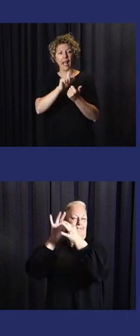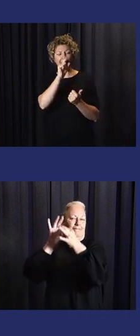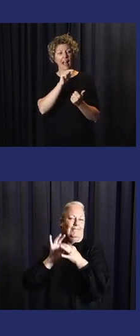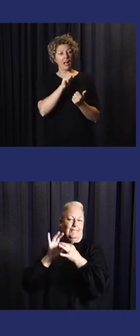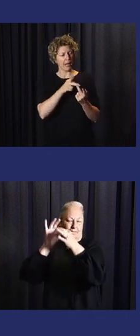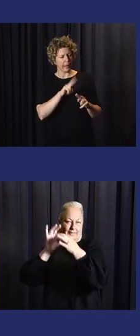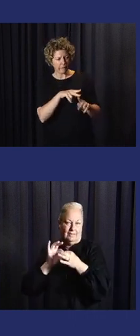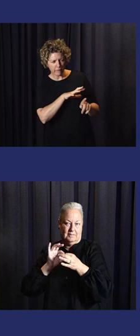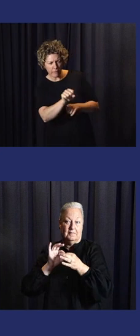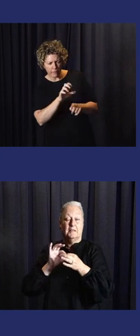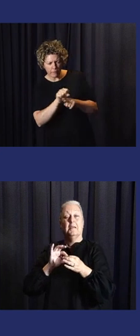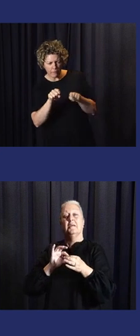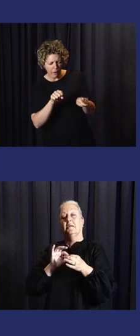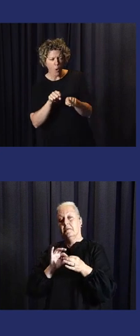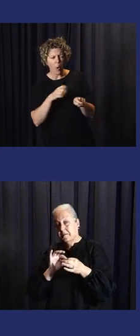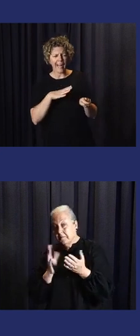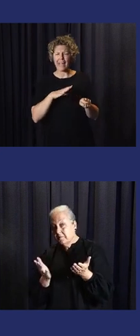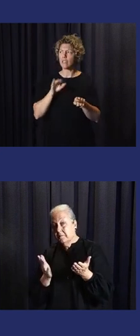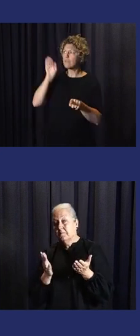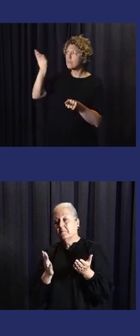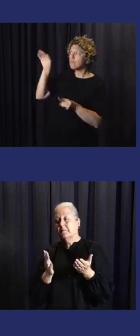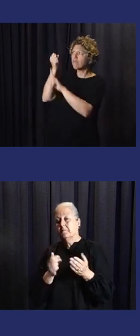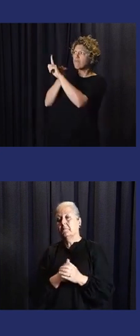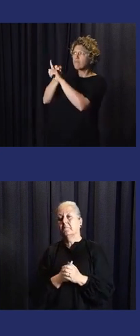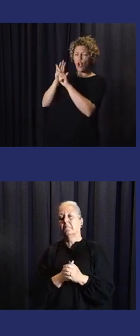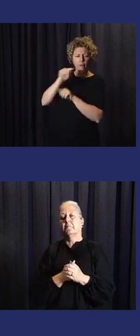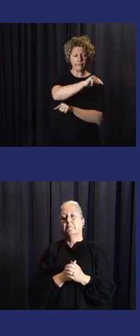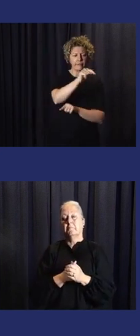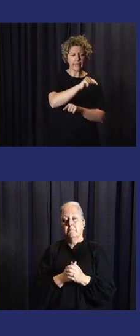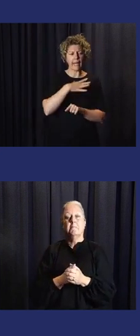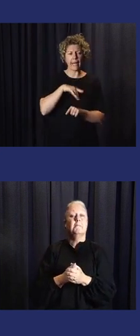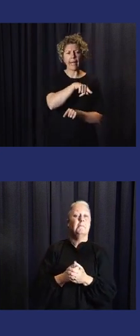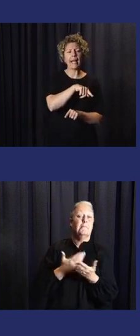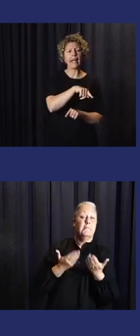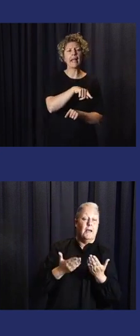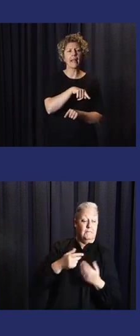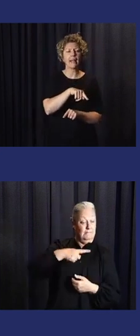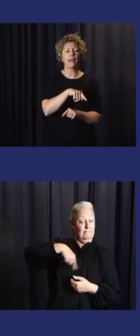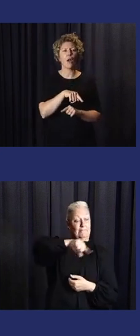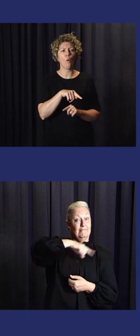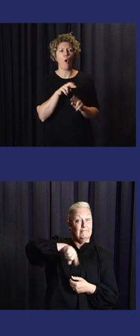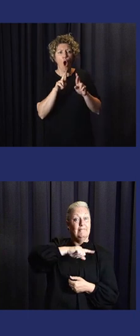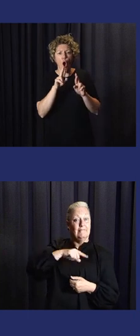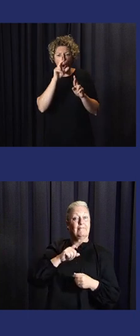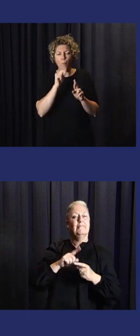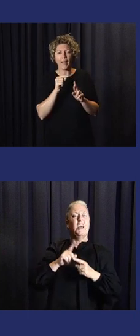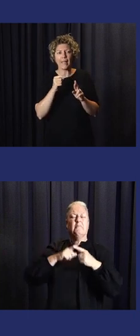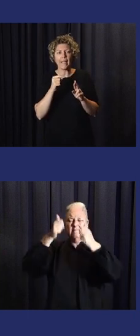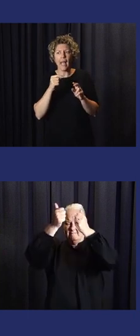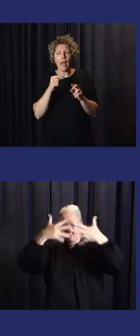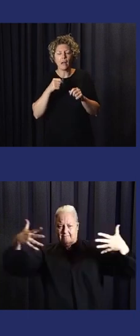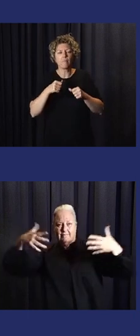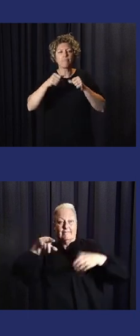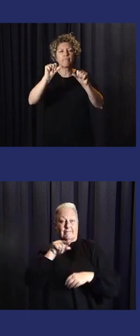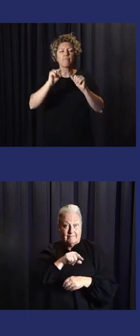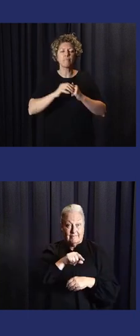early action, and maybe we can advocate for the decision about the